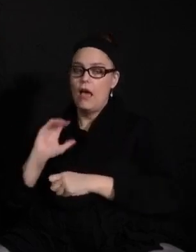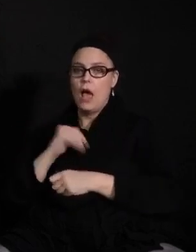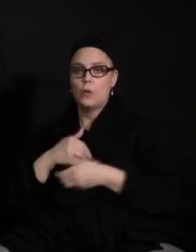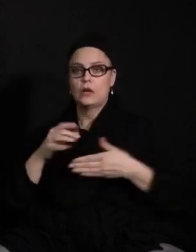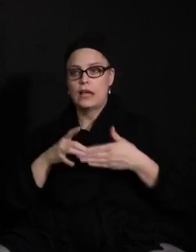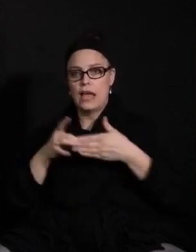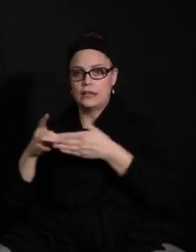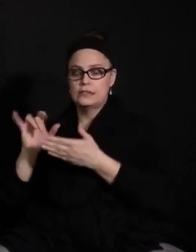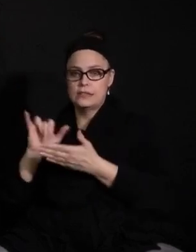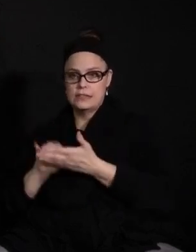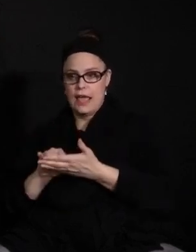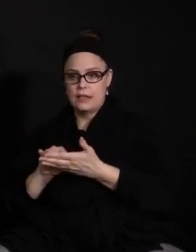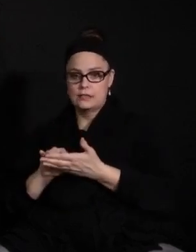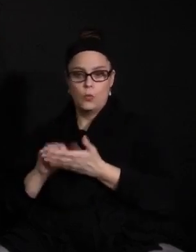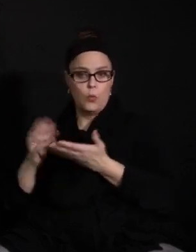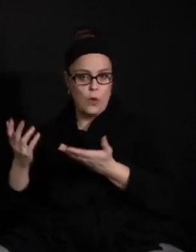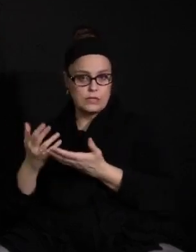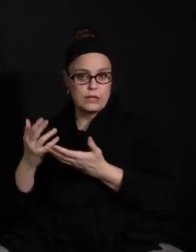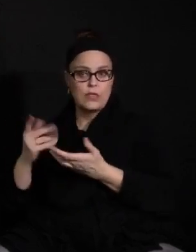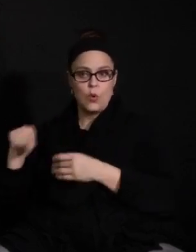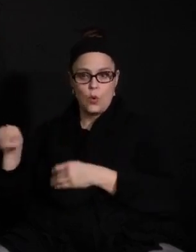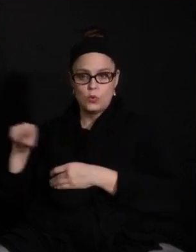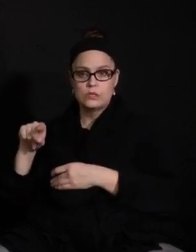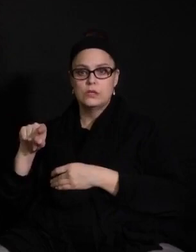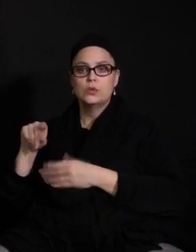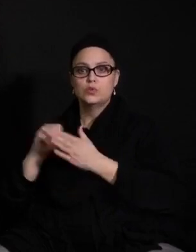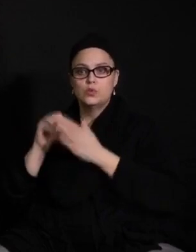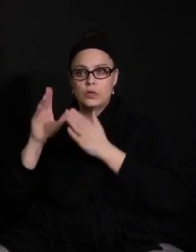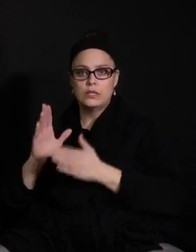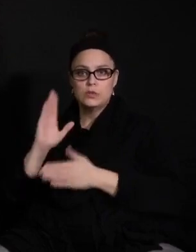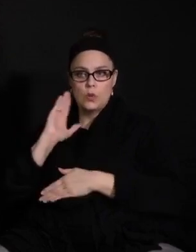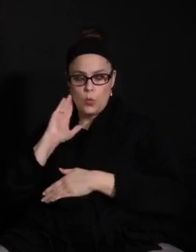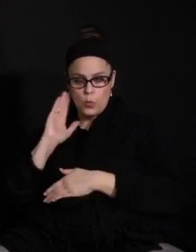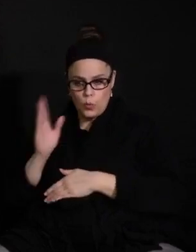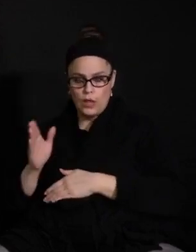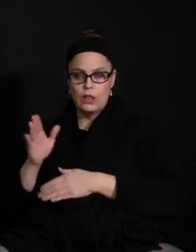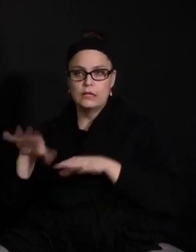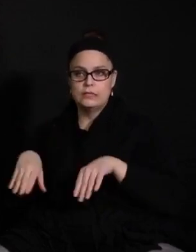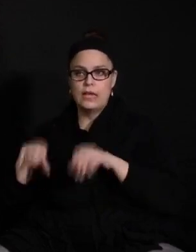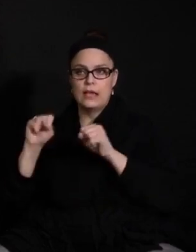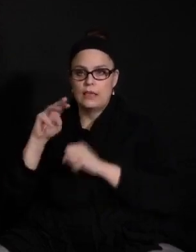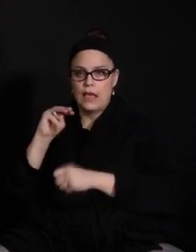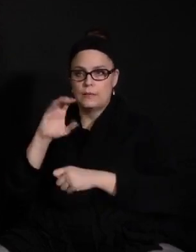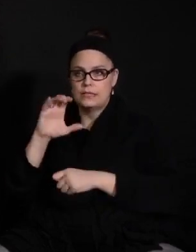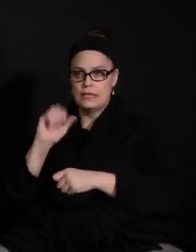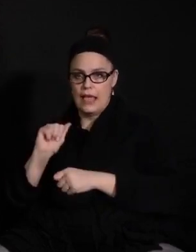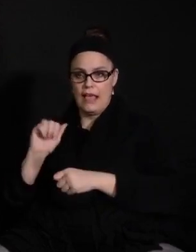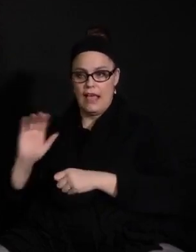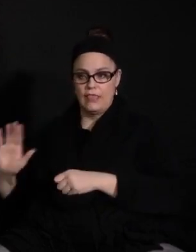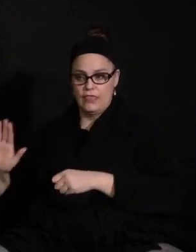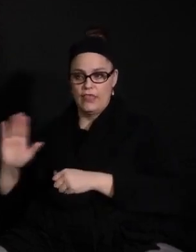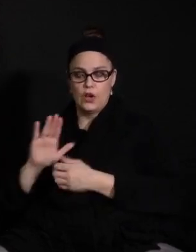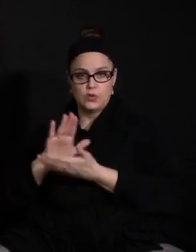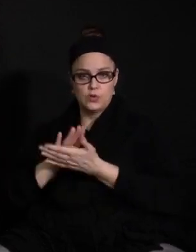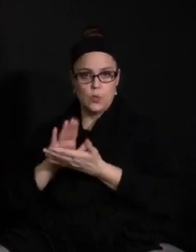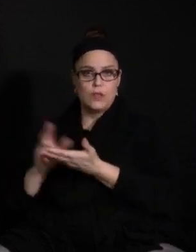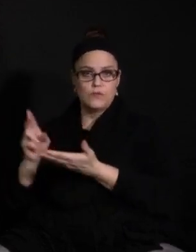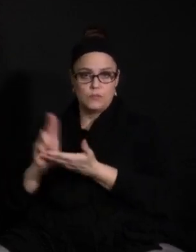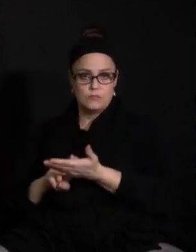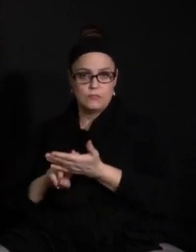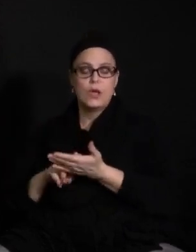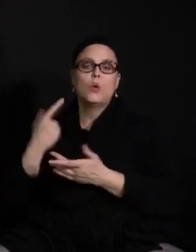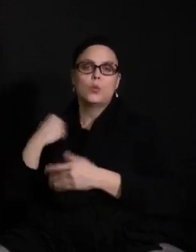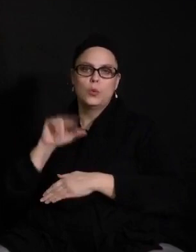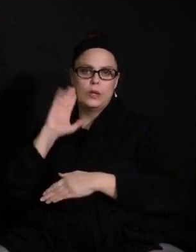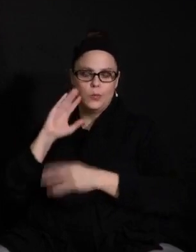that is that students will take the MCA at their school of enrollment. And that communication will be going